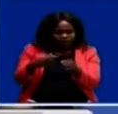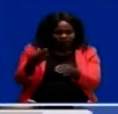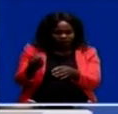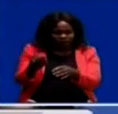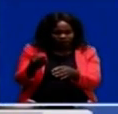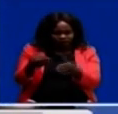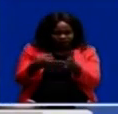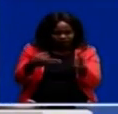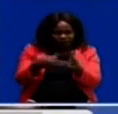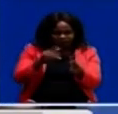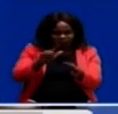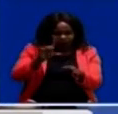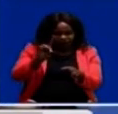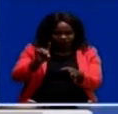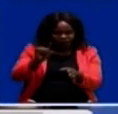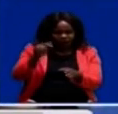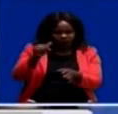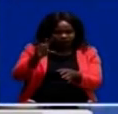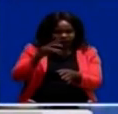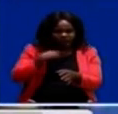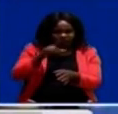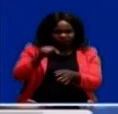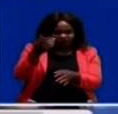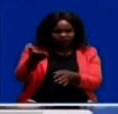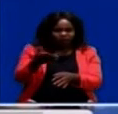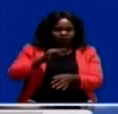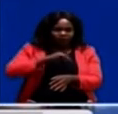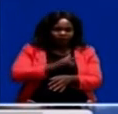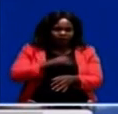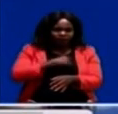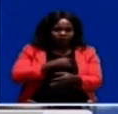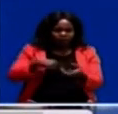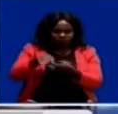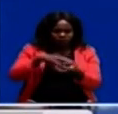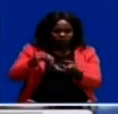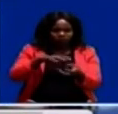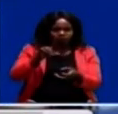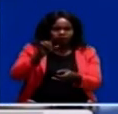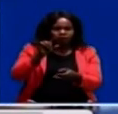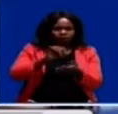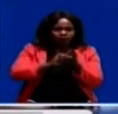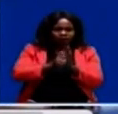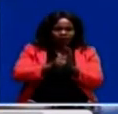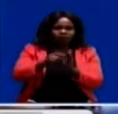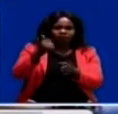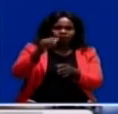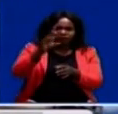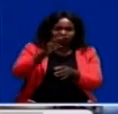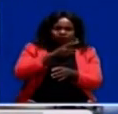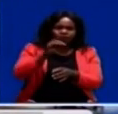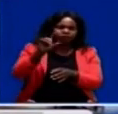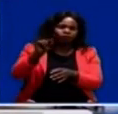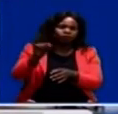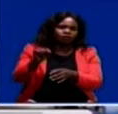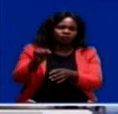on February 28, 2017, had found him guilty of violating Articles 16 and 20 of the FIFA Code of Ethics.